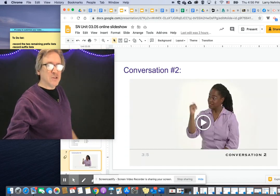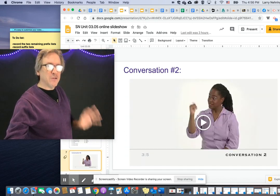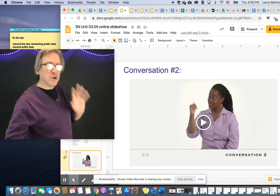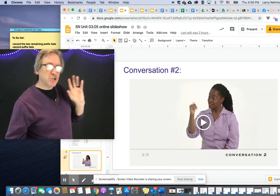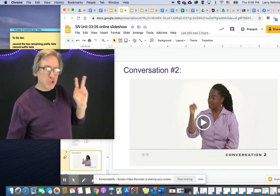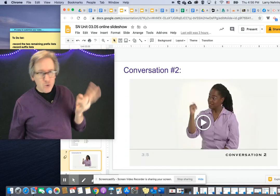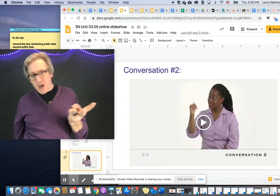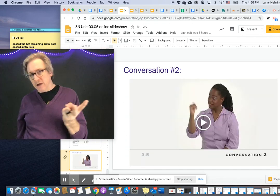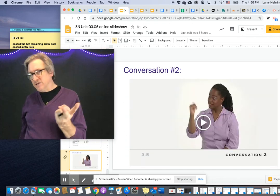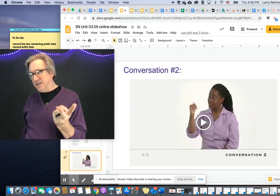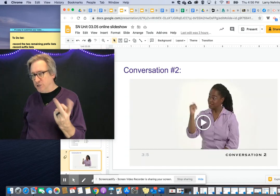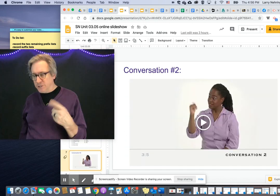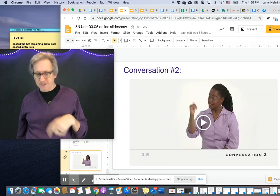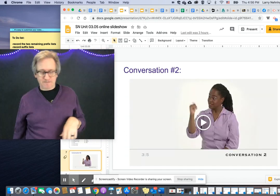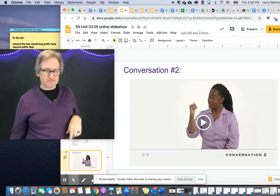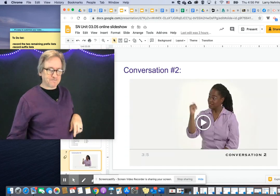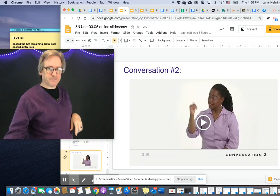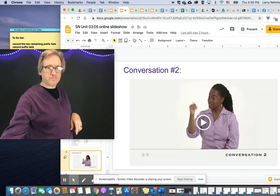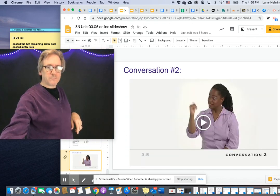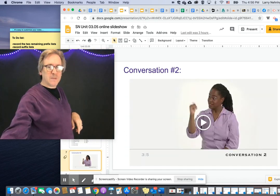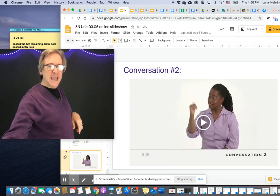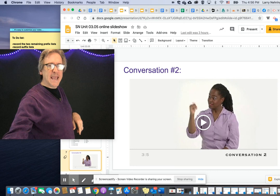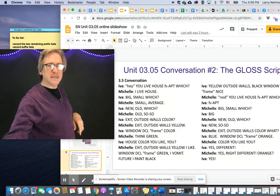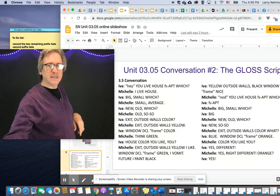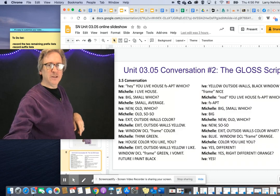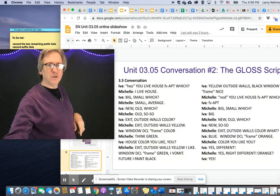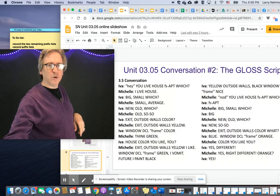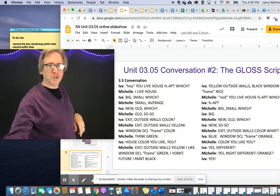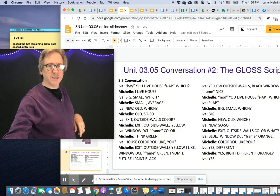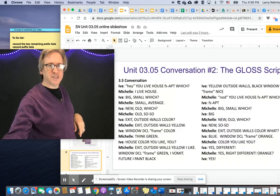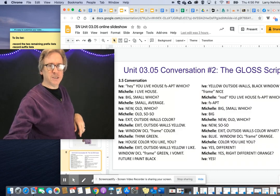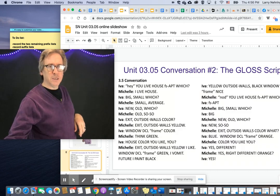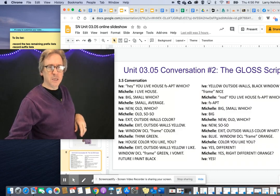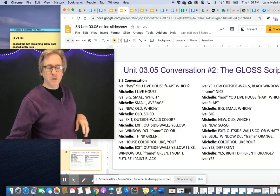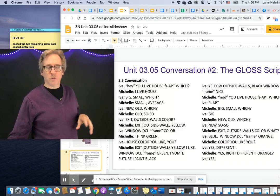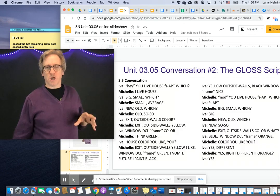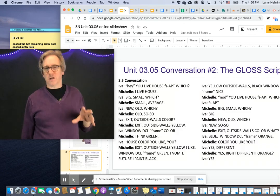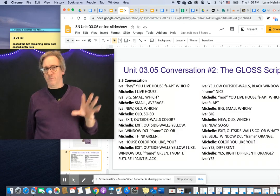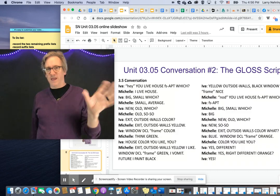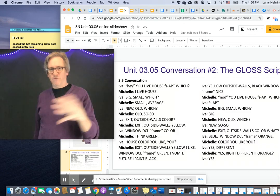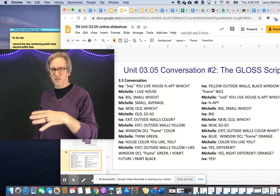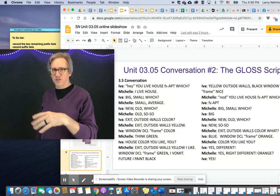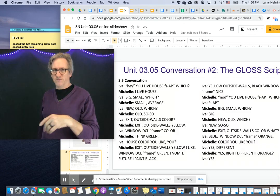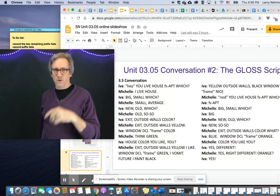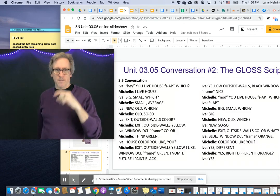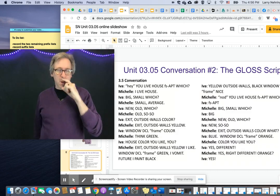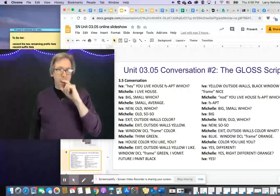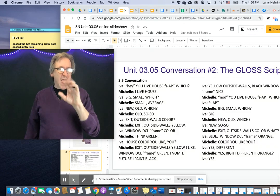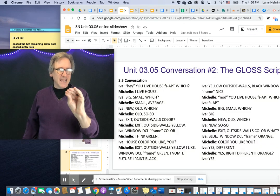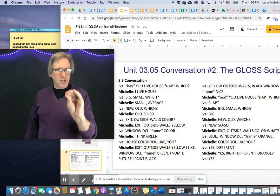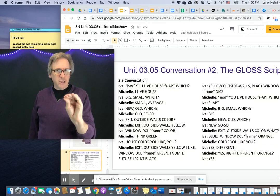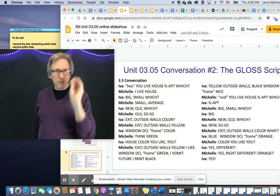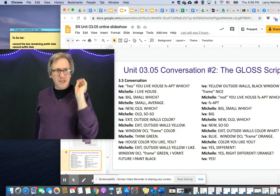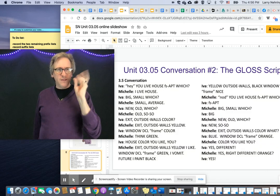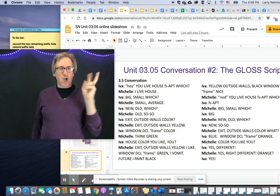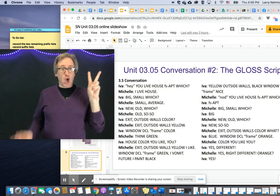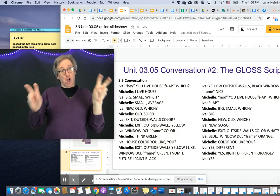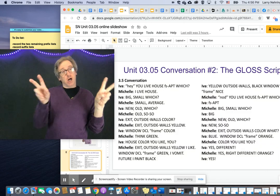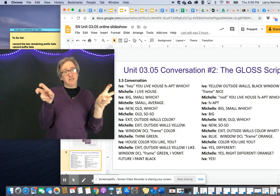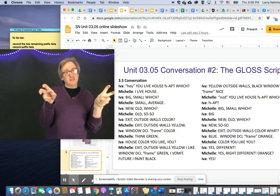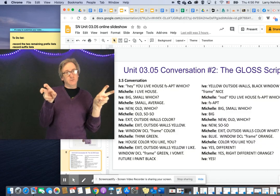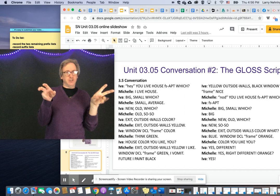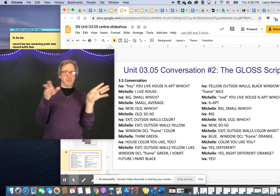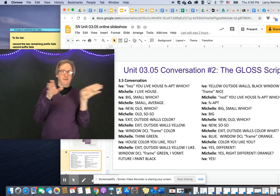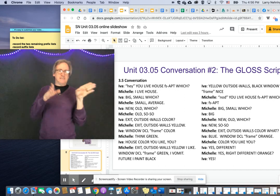So then there are two conversations. And in the worksheets, we'll talk up. We have questions for them. I included the